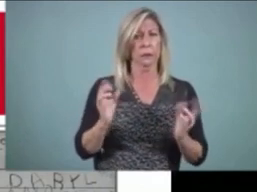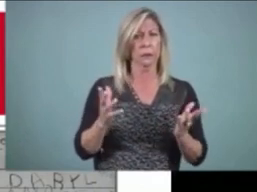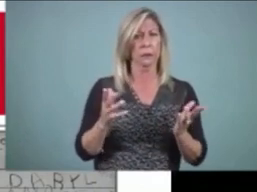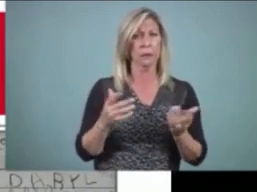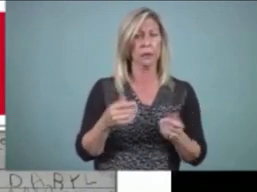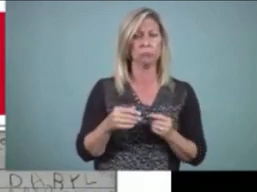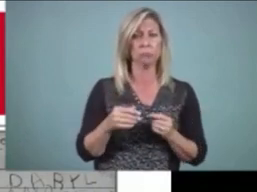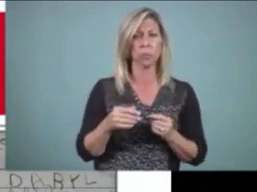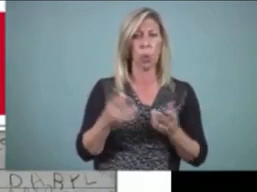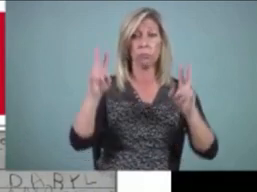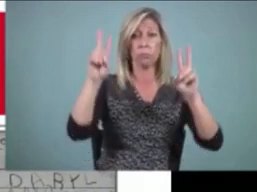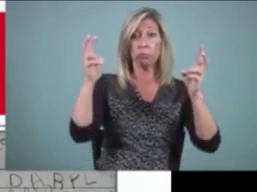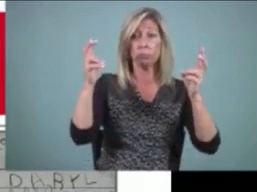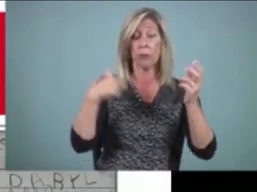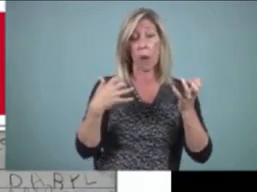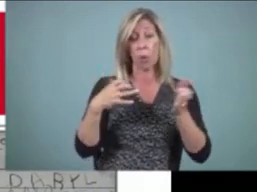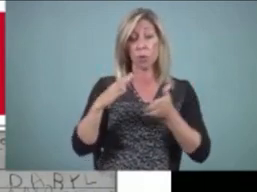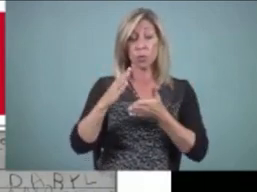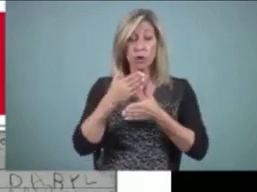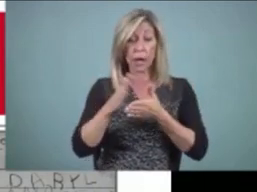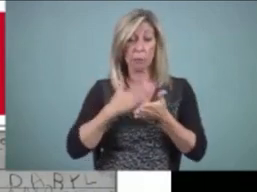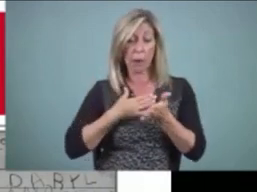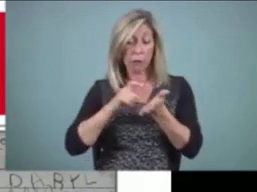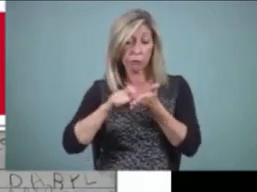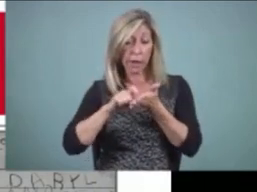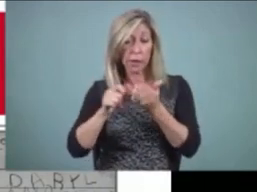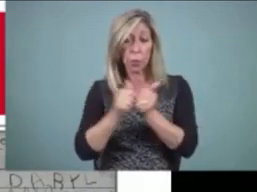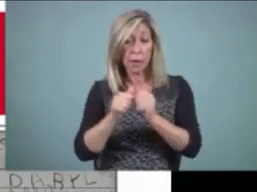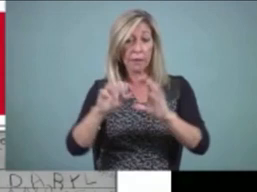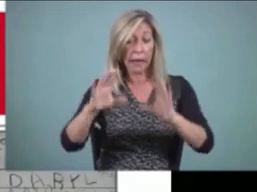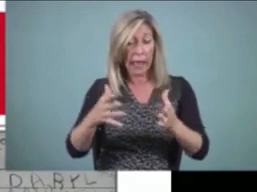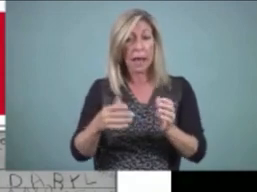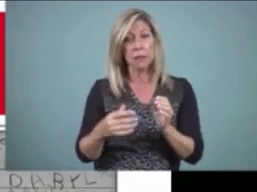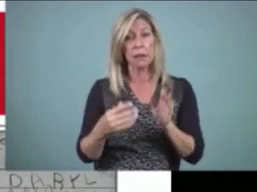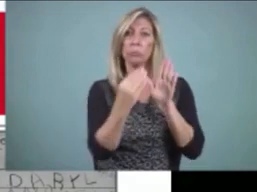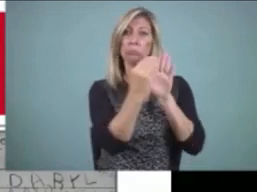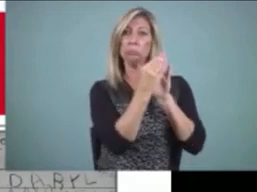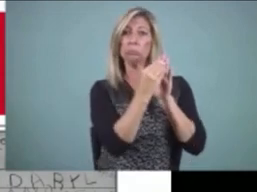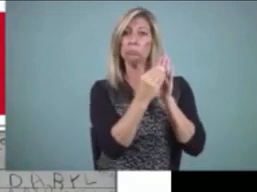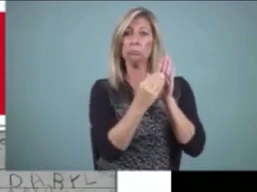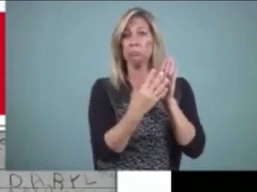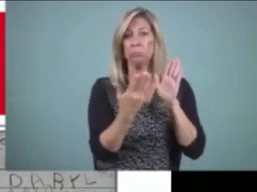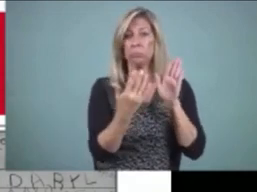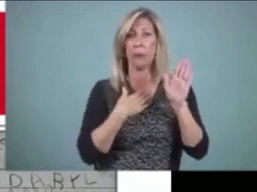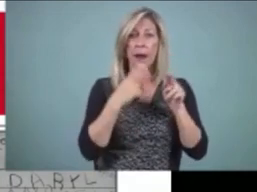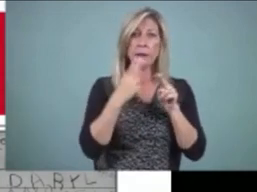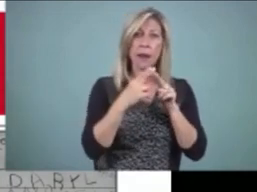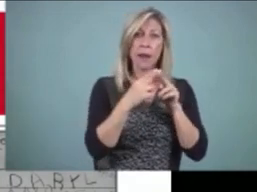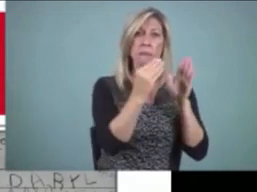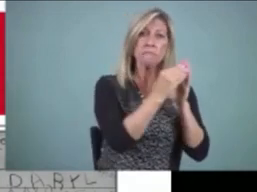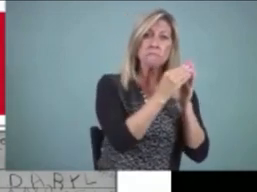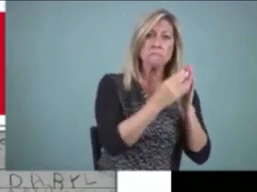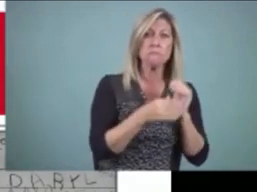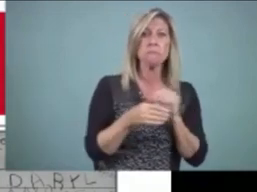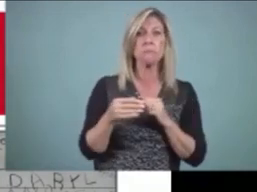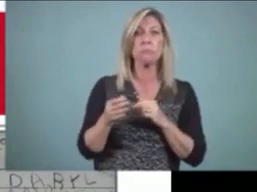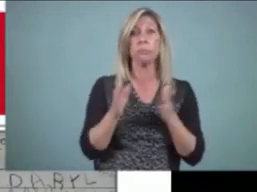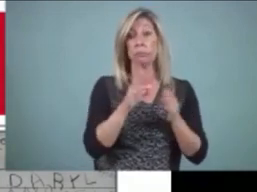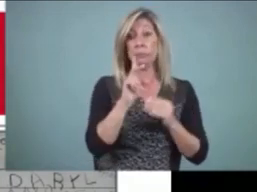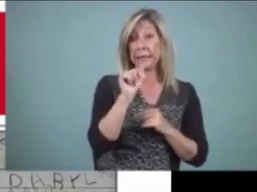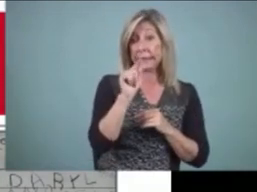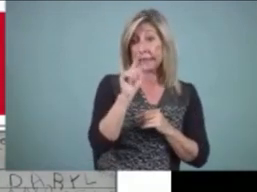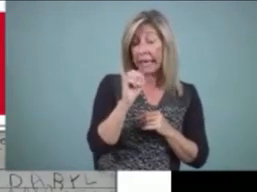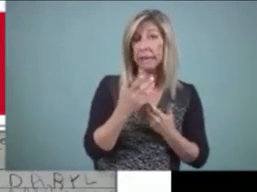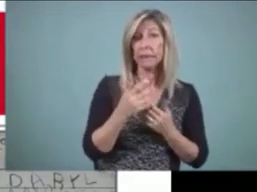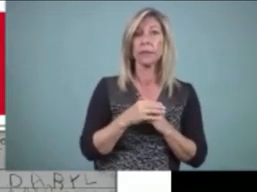on the list and we would go down the list and then you can maybe make out the fact we would date, put a date beside the time when the